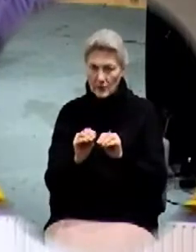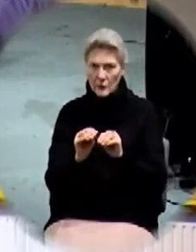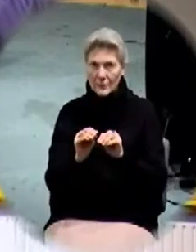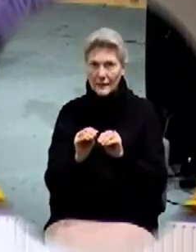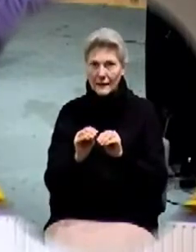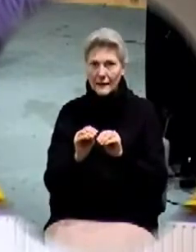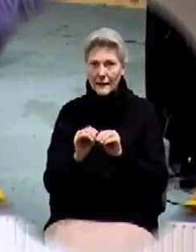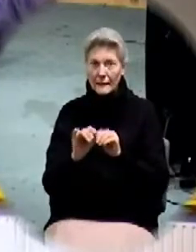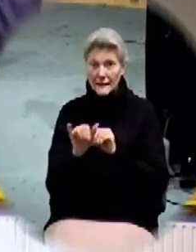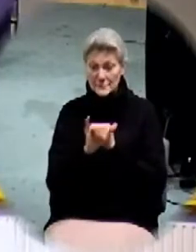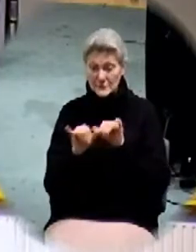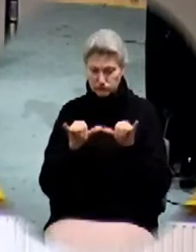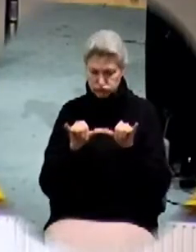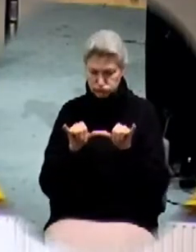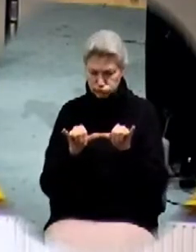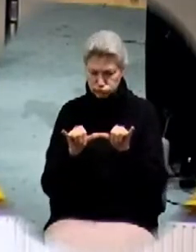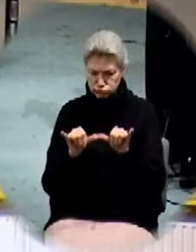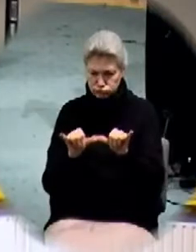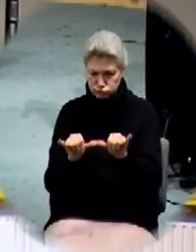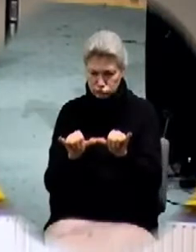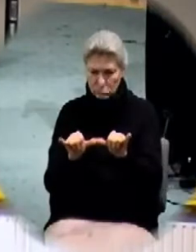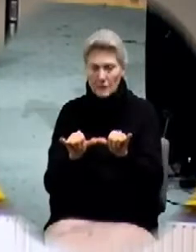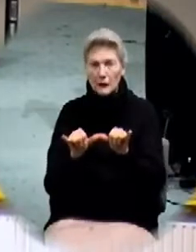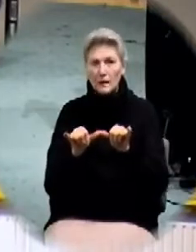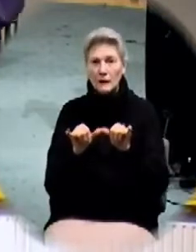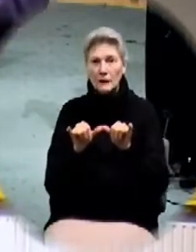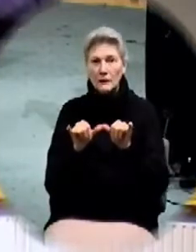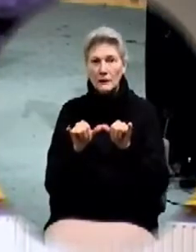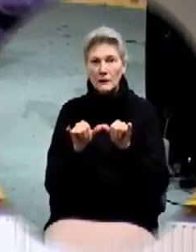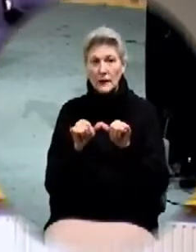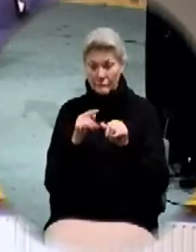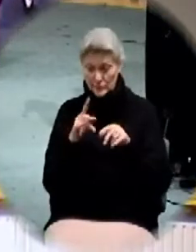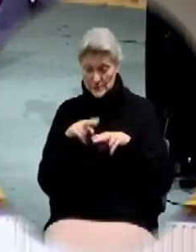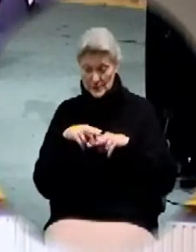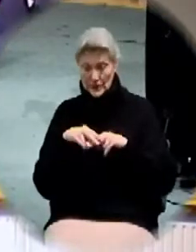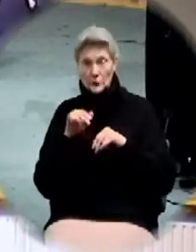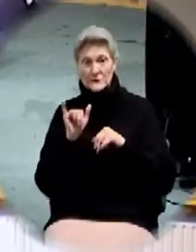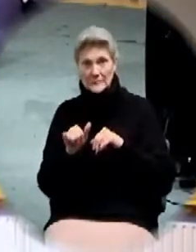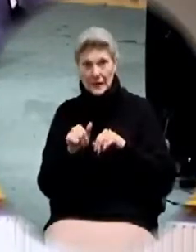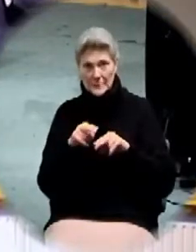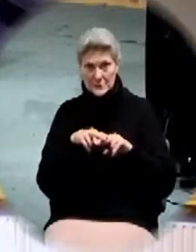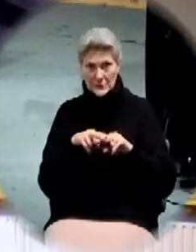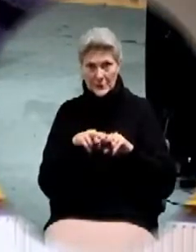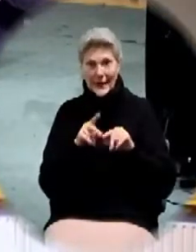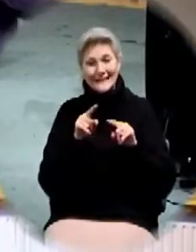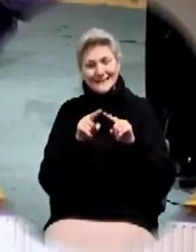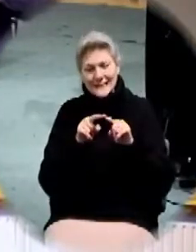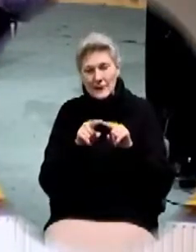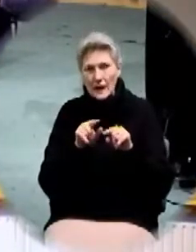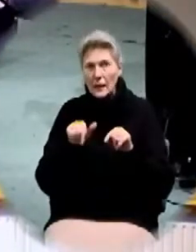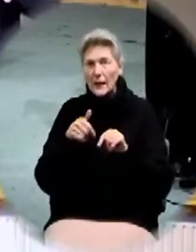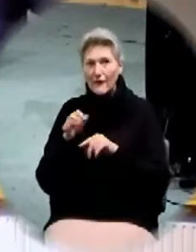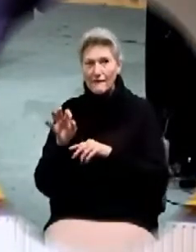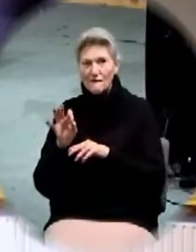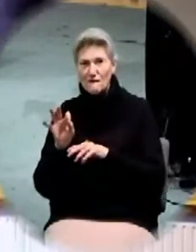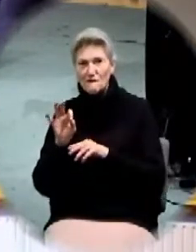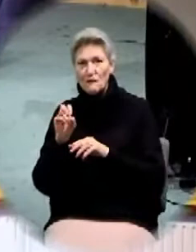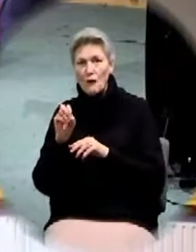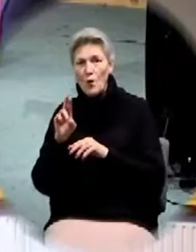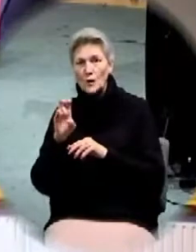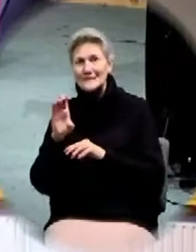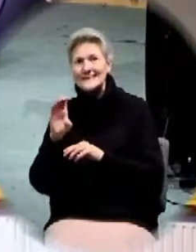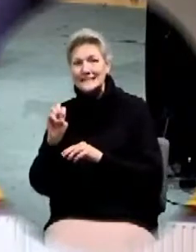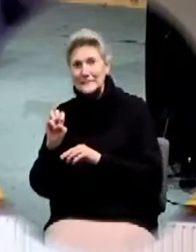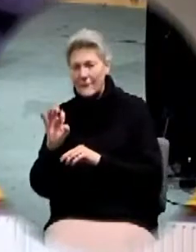an opposing force. So if you're sitting, you will stay sitting. If you're moving, you will stay moving unless